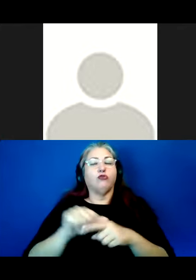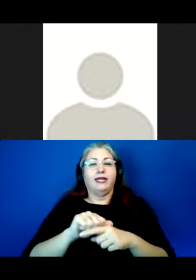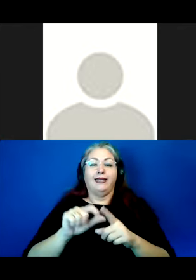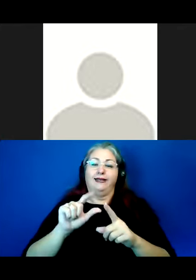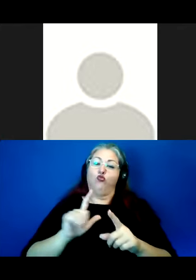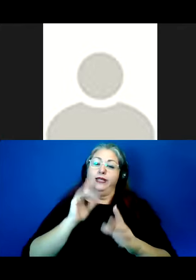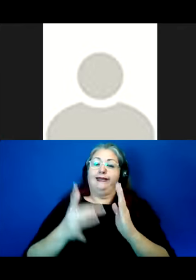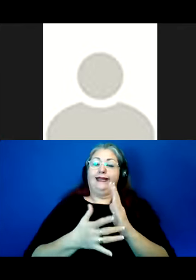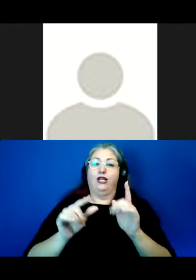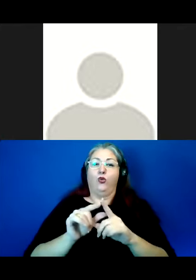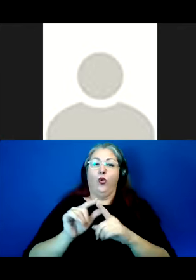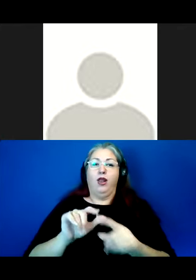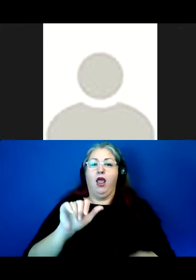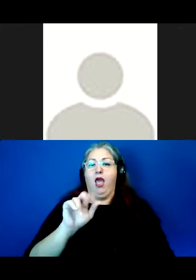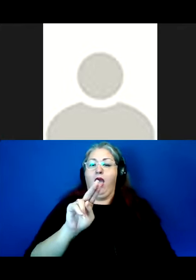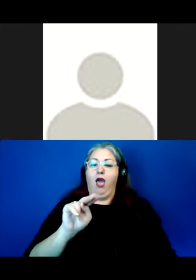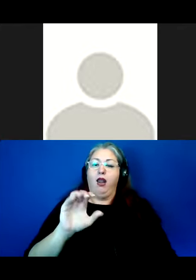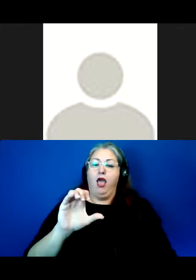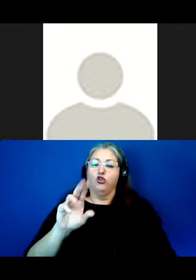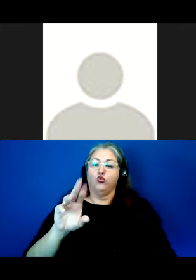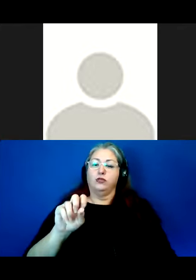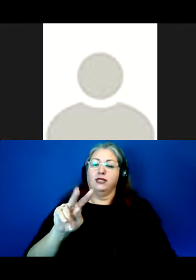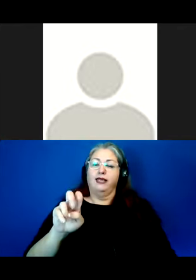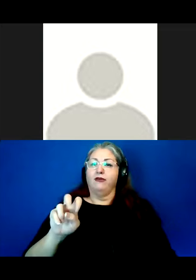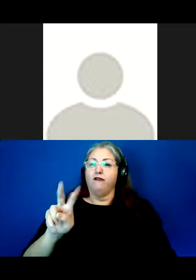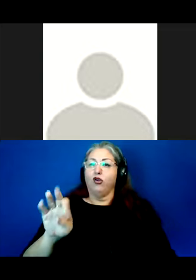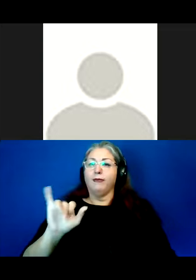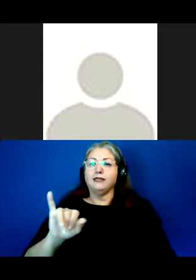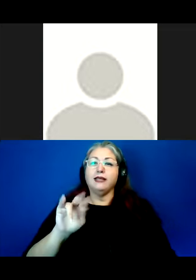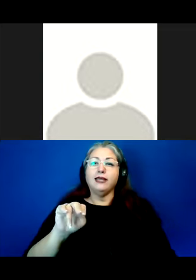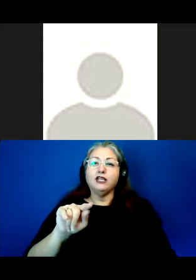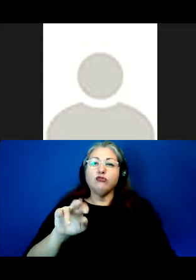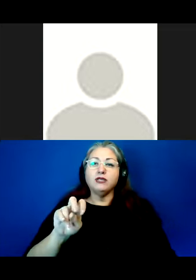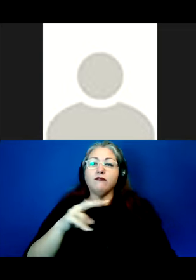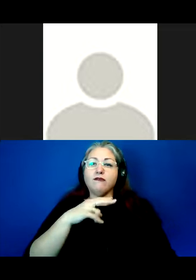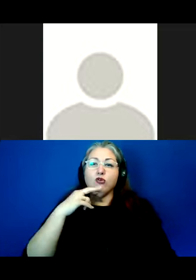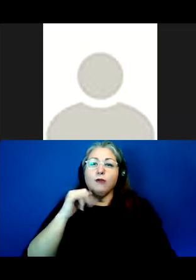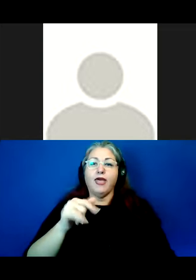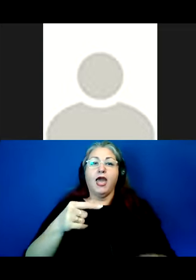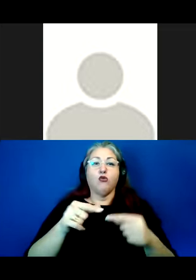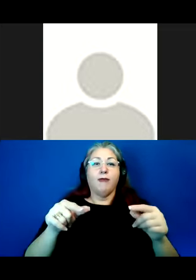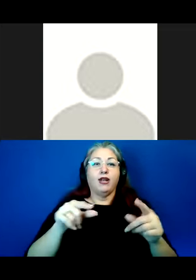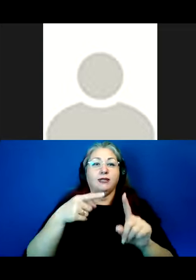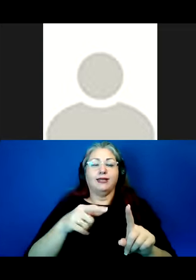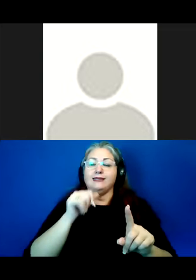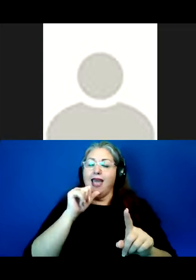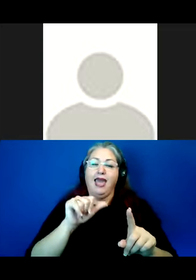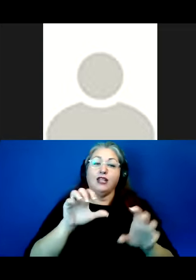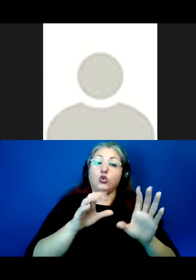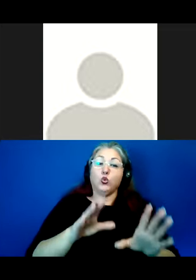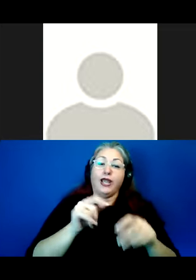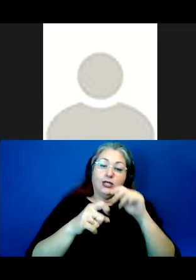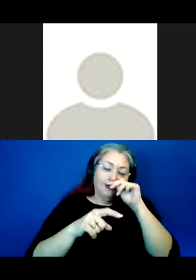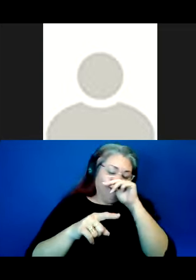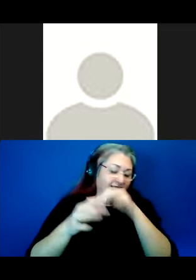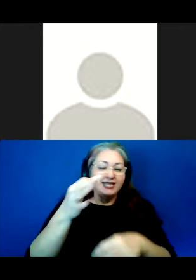term here is an accusative verb. These are intransitive verbs where the grammatical subject is not the agent or the doer, but